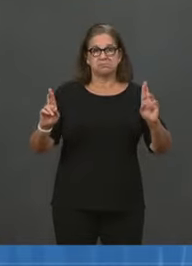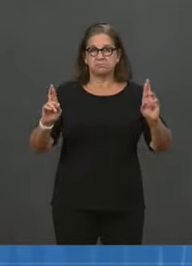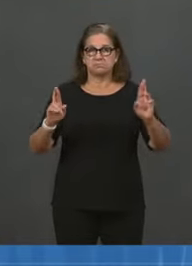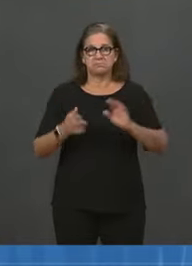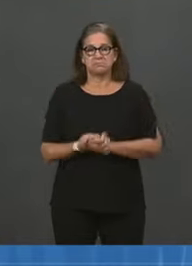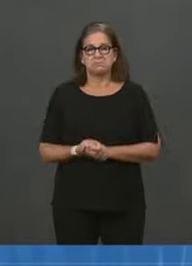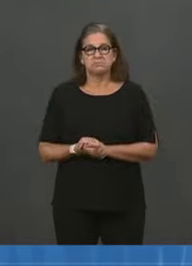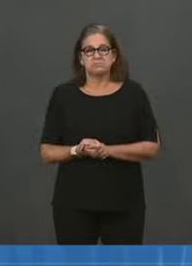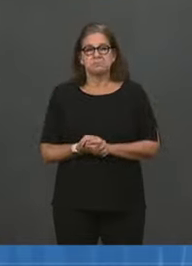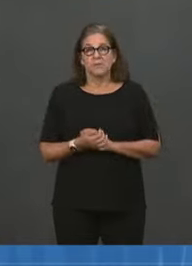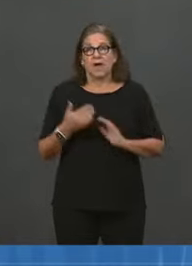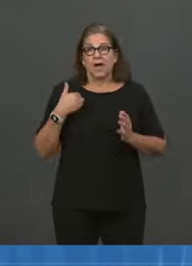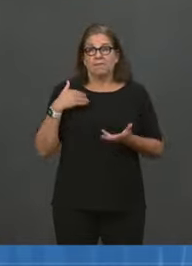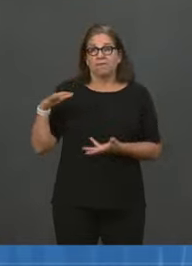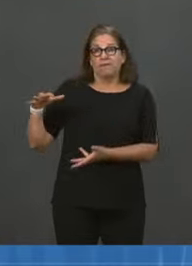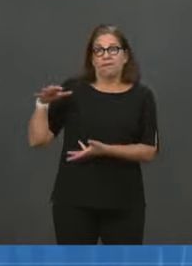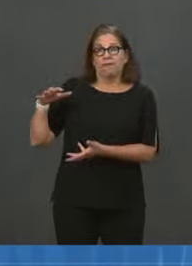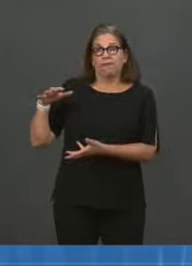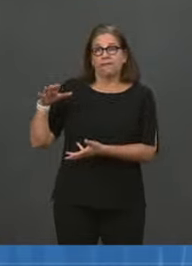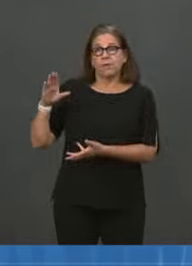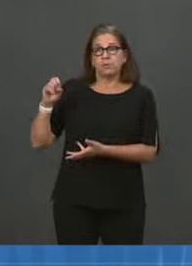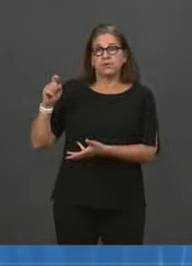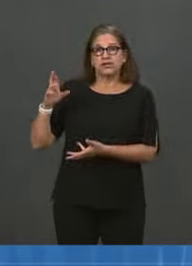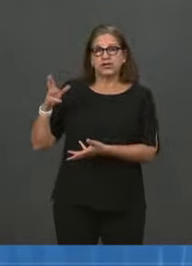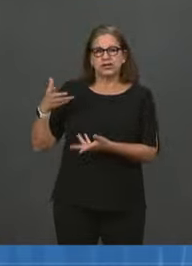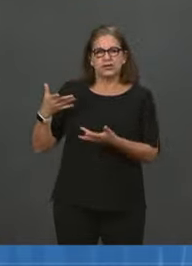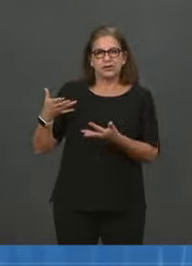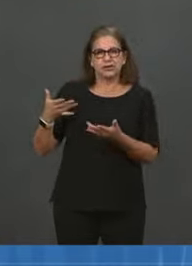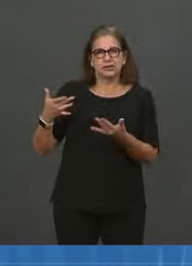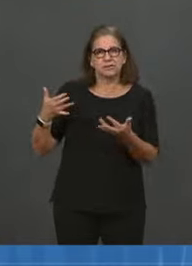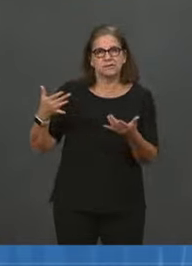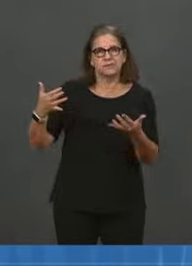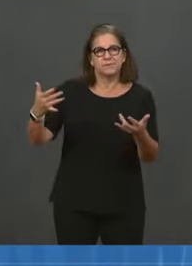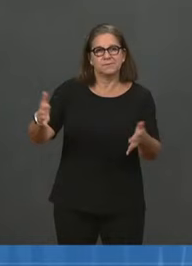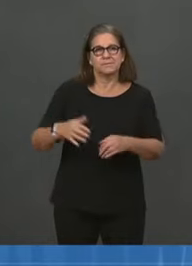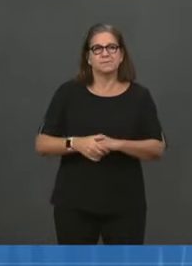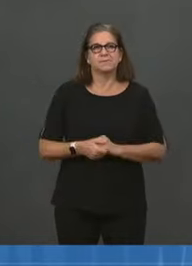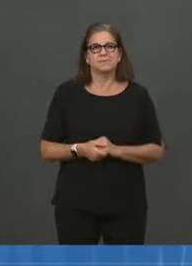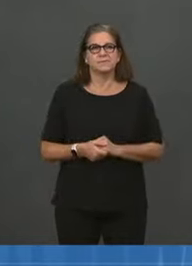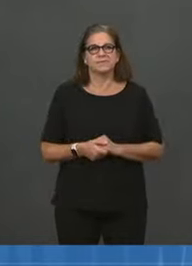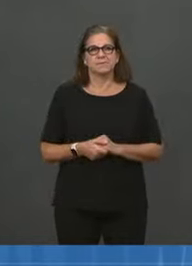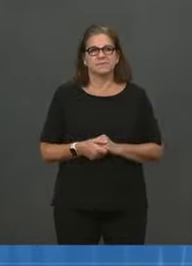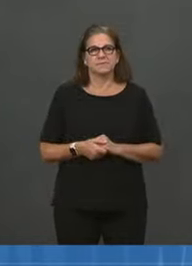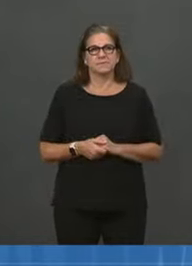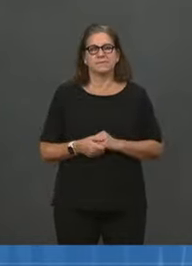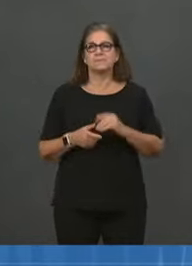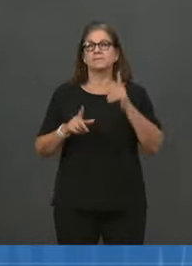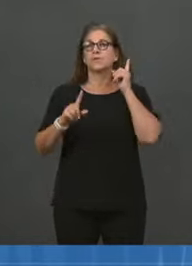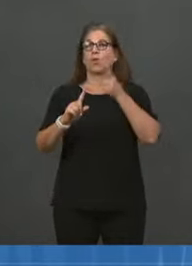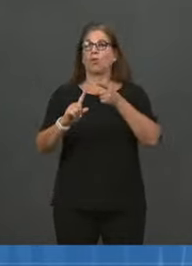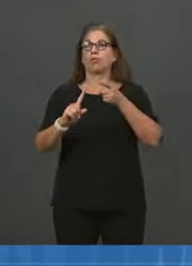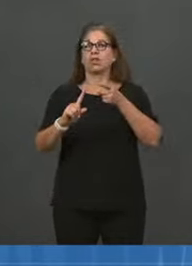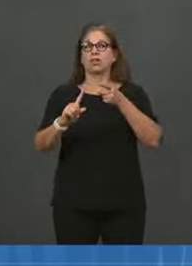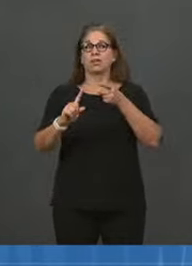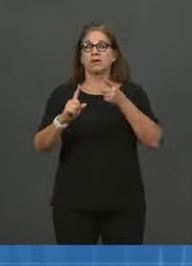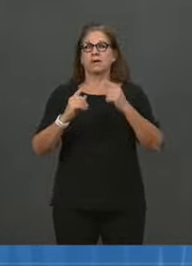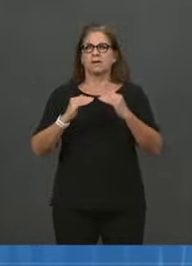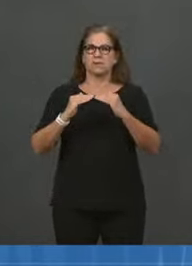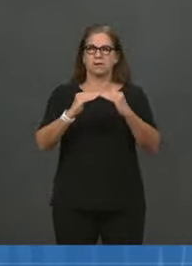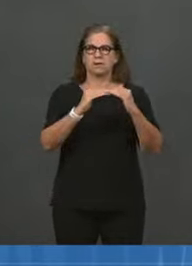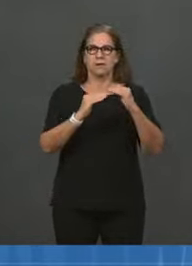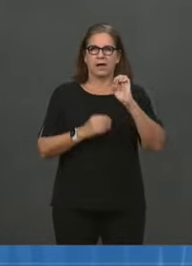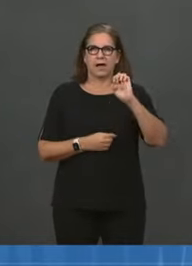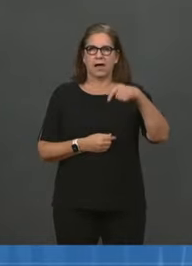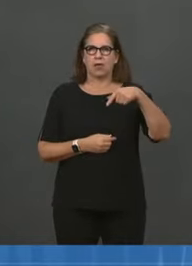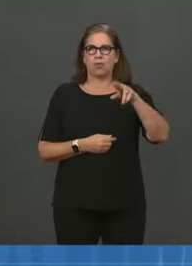Importantly, equity remains front and center. We've worked with states, pharmacies, and others to make sure they are making boosters